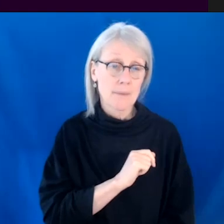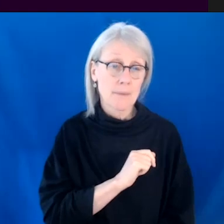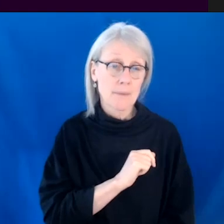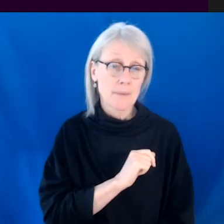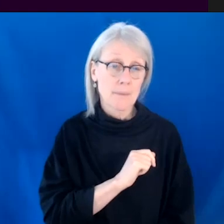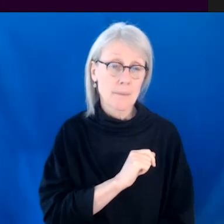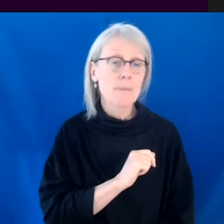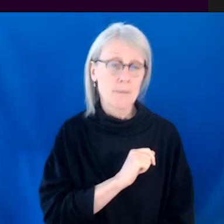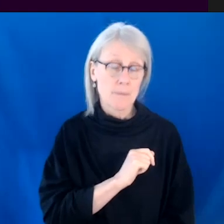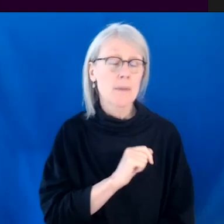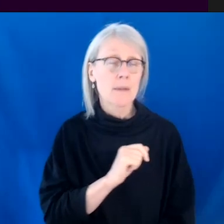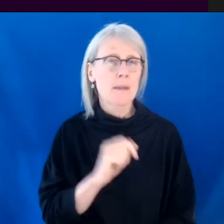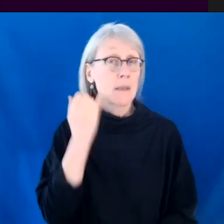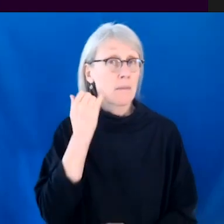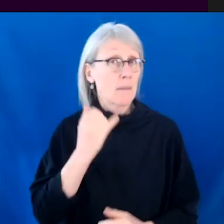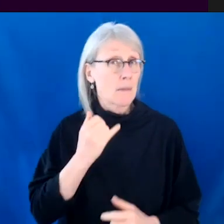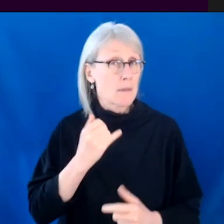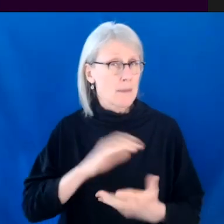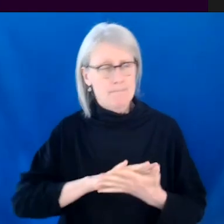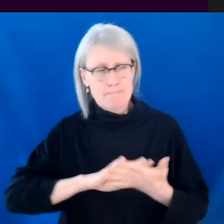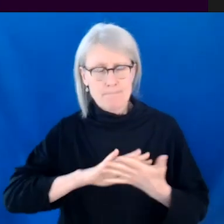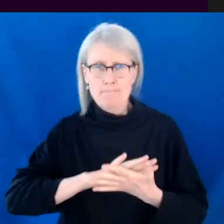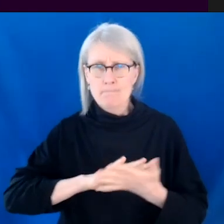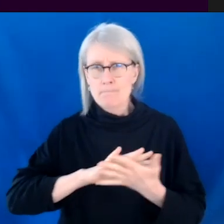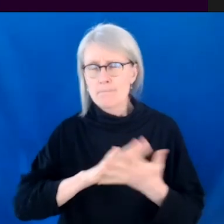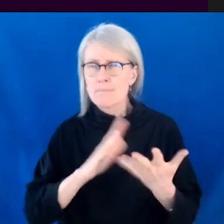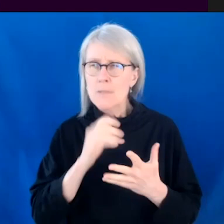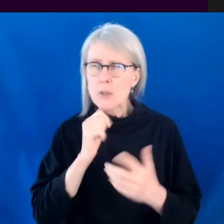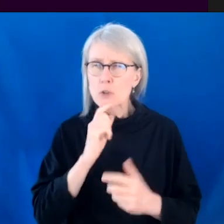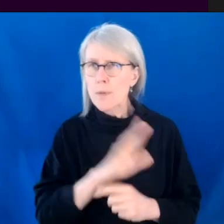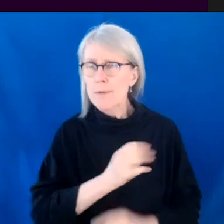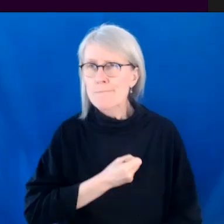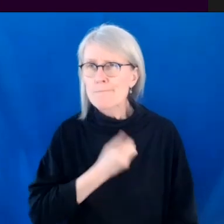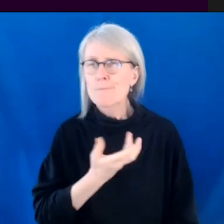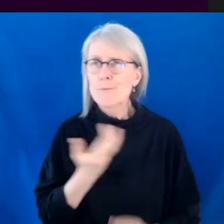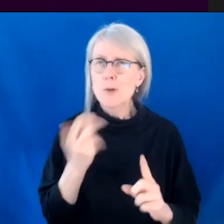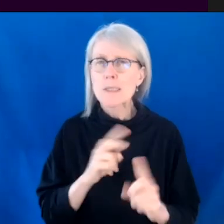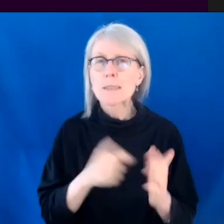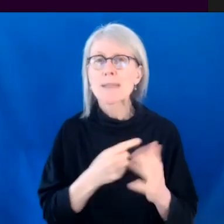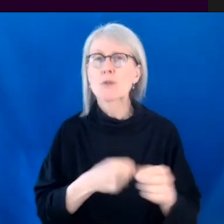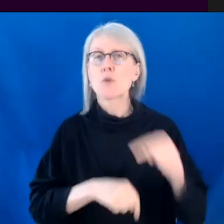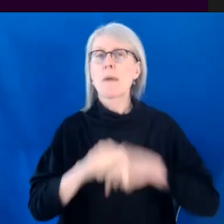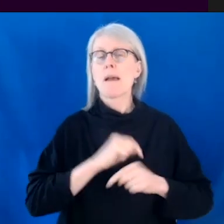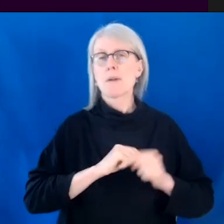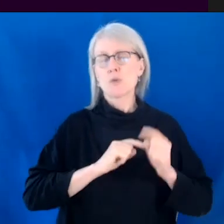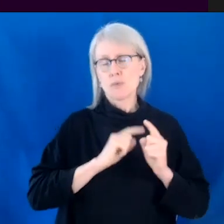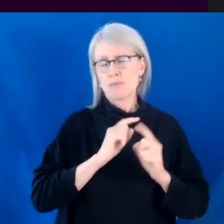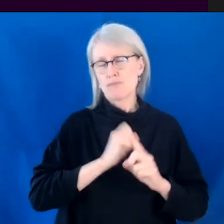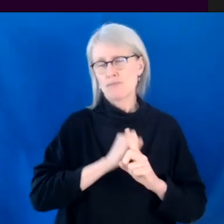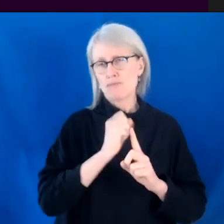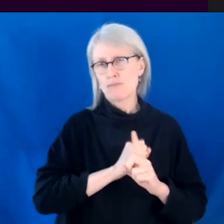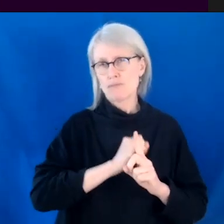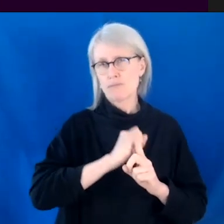when you don't quite have the voice, it's about going back to the character and defining the character more, and then you can kind of